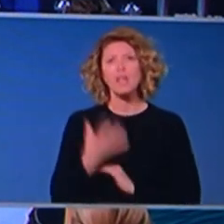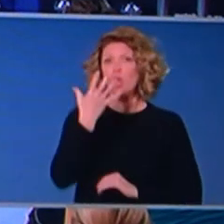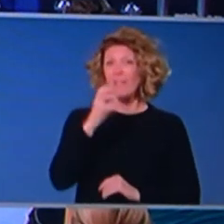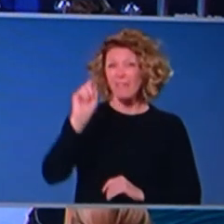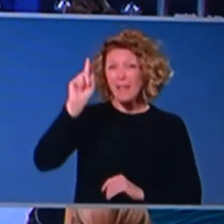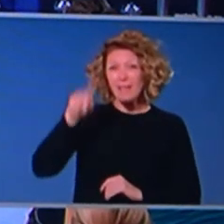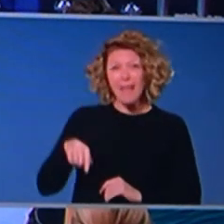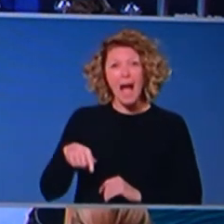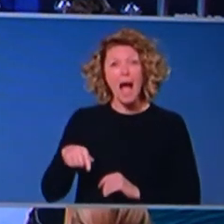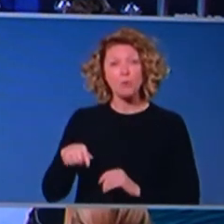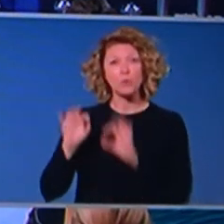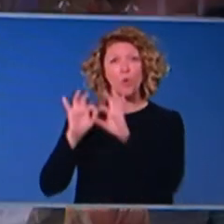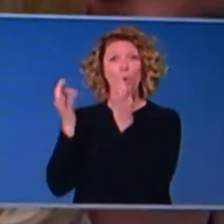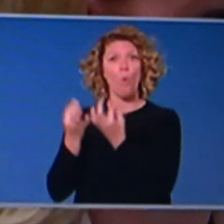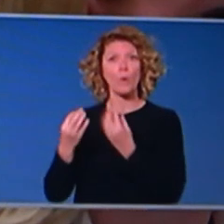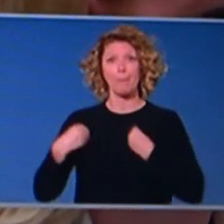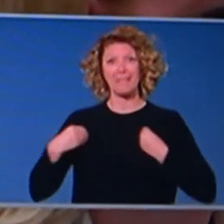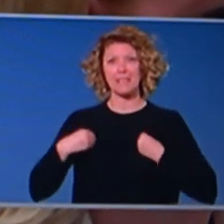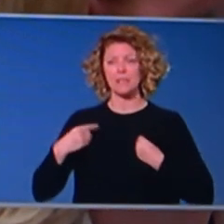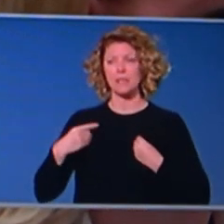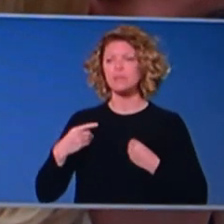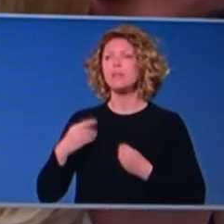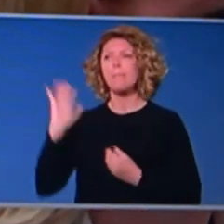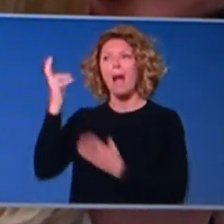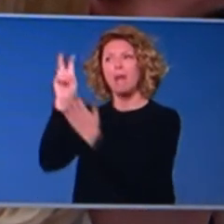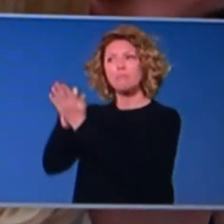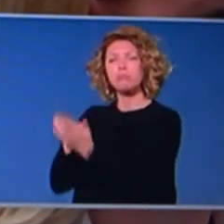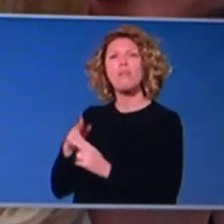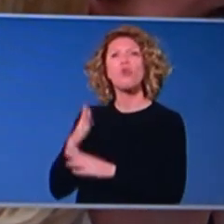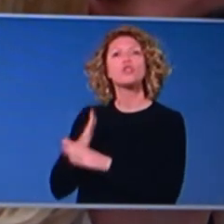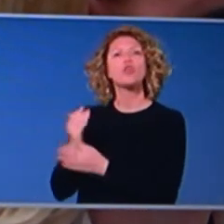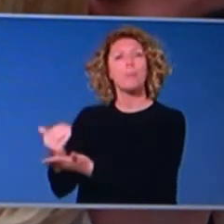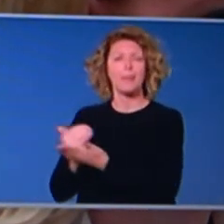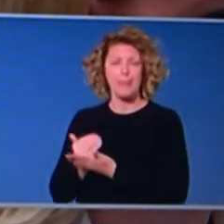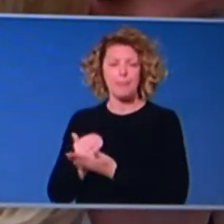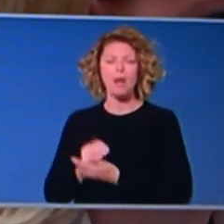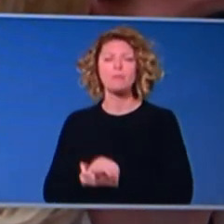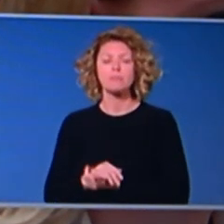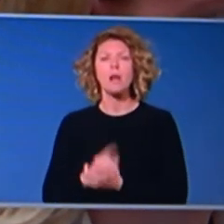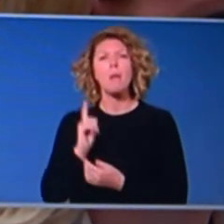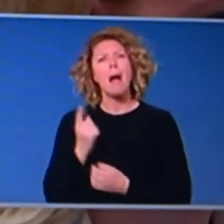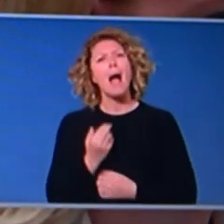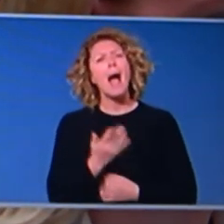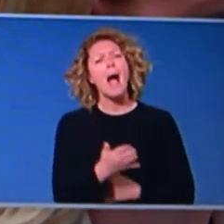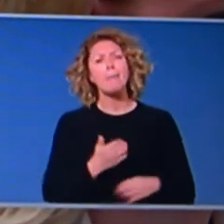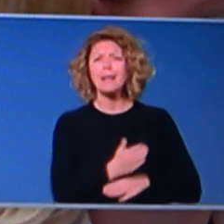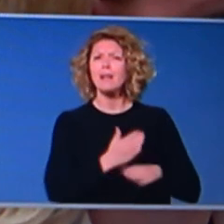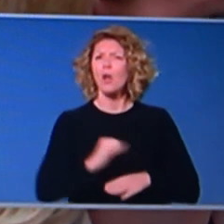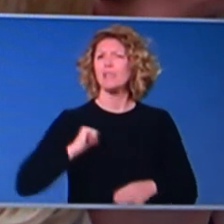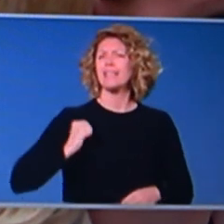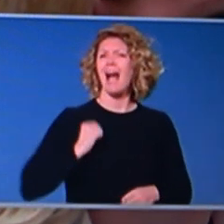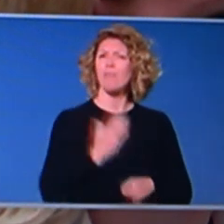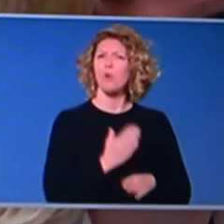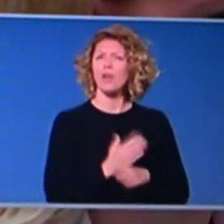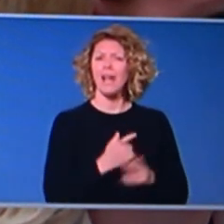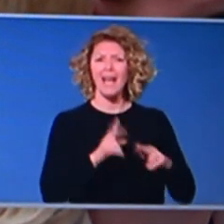please ask how many employees are receiving that payment? And if the number of employees settles at something less than six million, will you